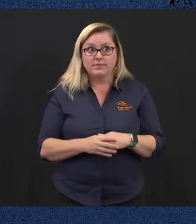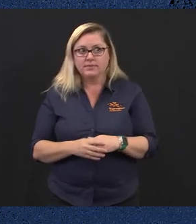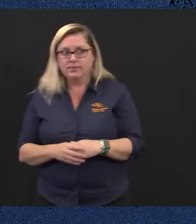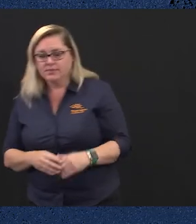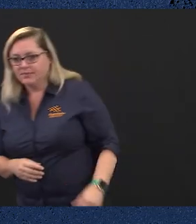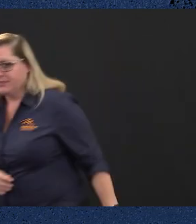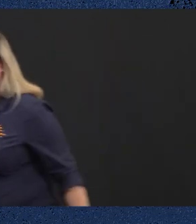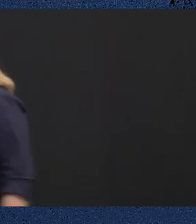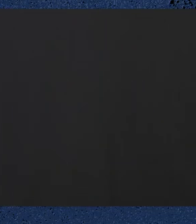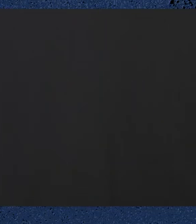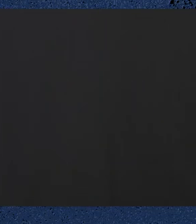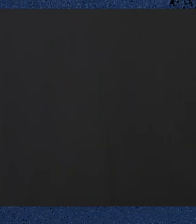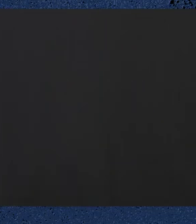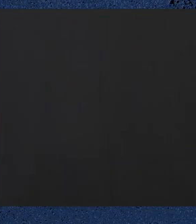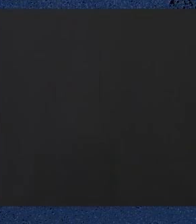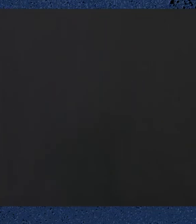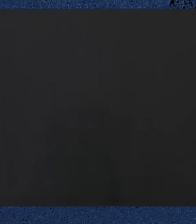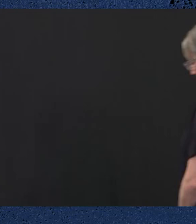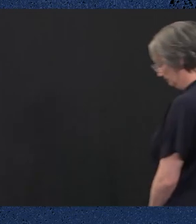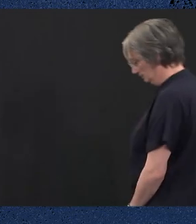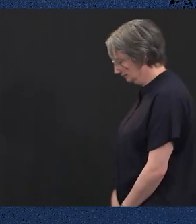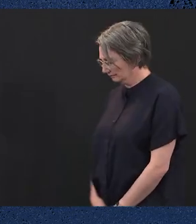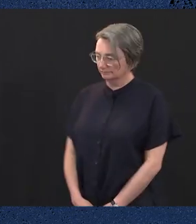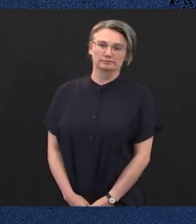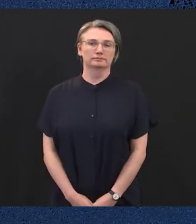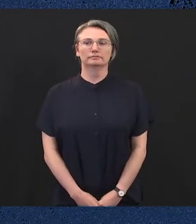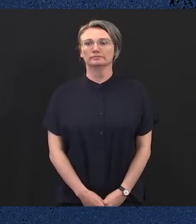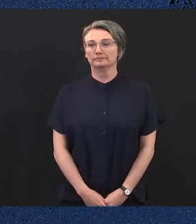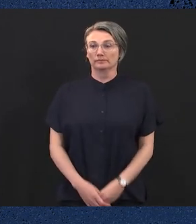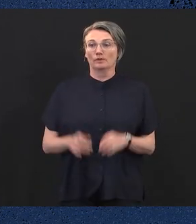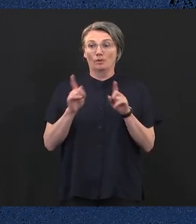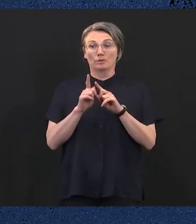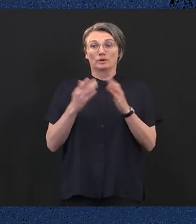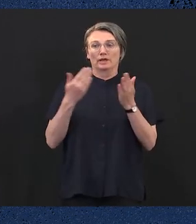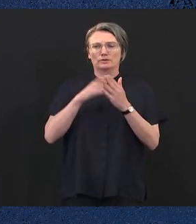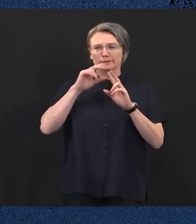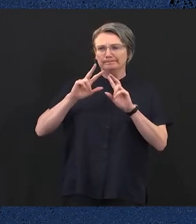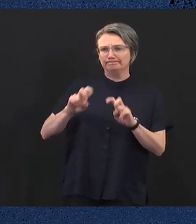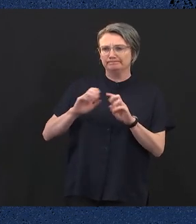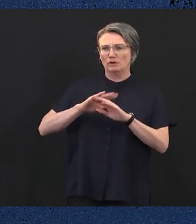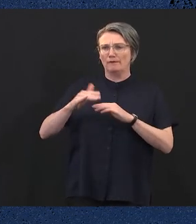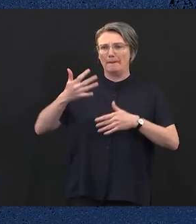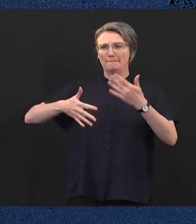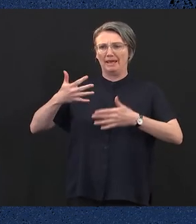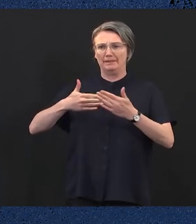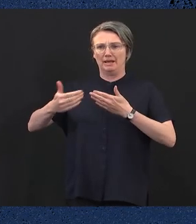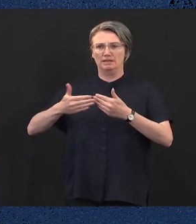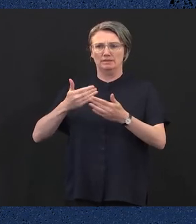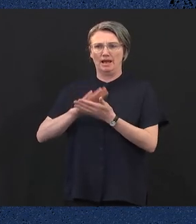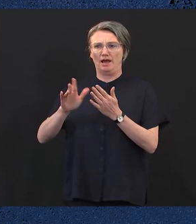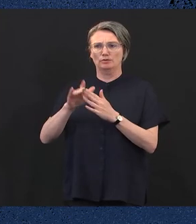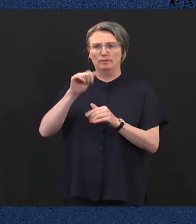solutions, the government will establish an inquiry into women's pain management, chaired by a panel of experts